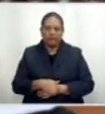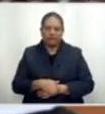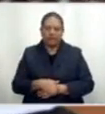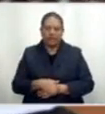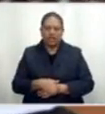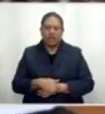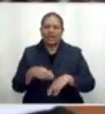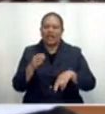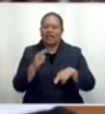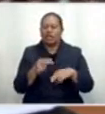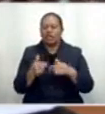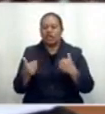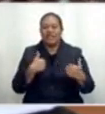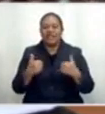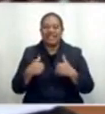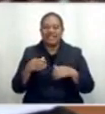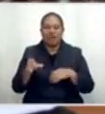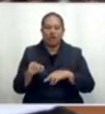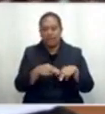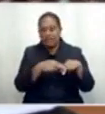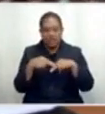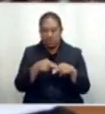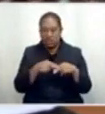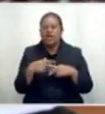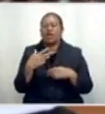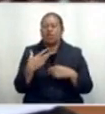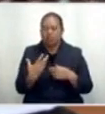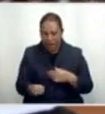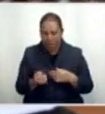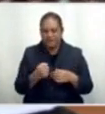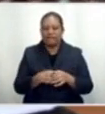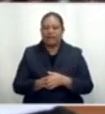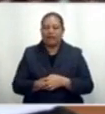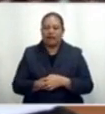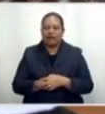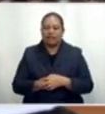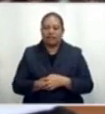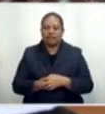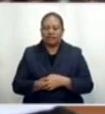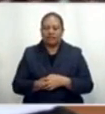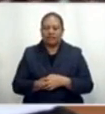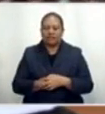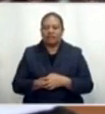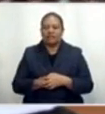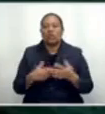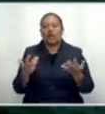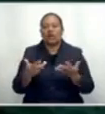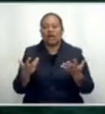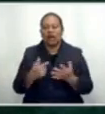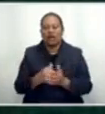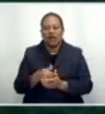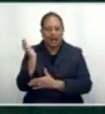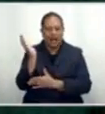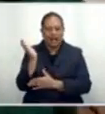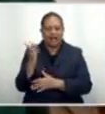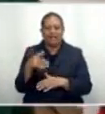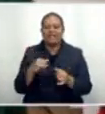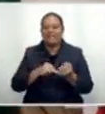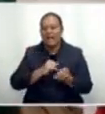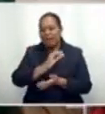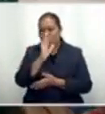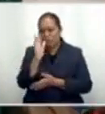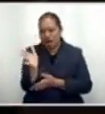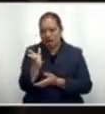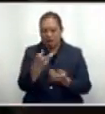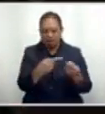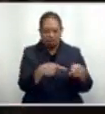of Fiji will organize a symposium at its Samambula campus. Other events will include